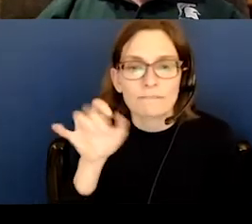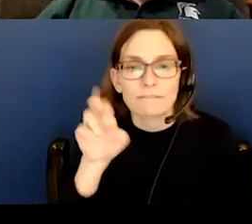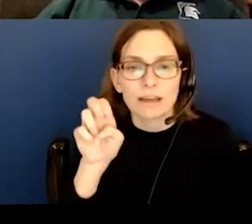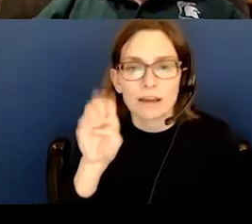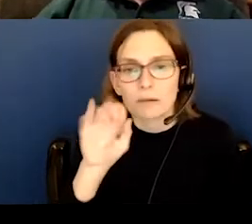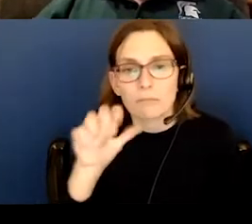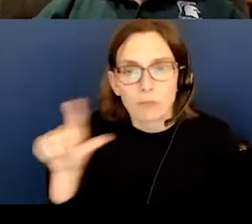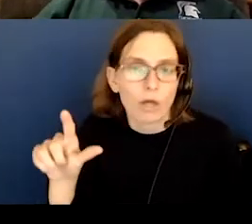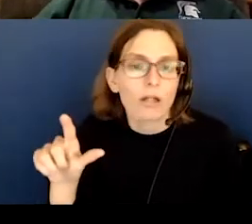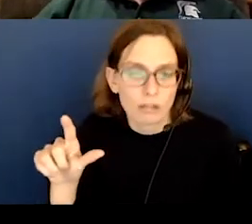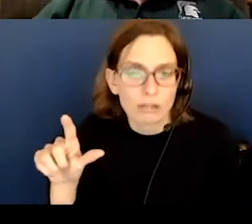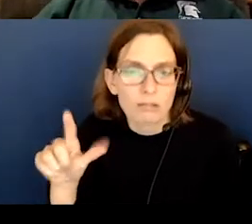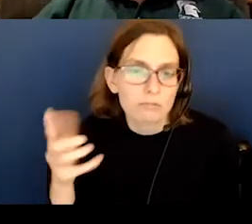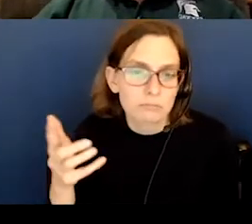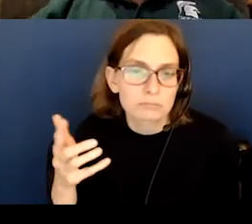worth taking a look at.